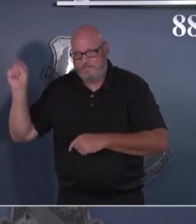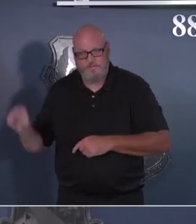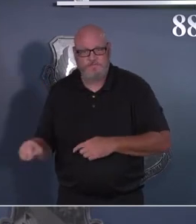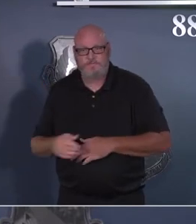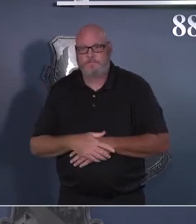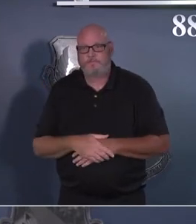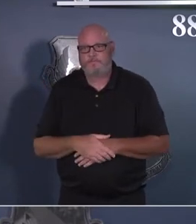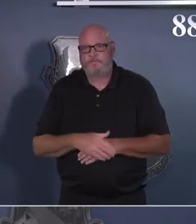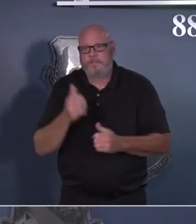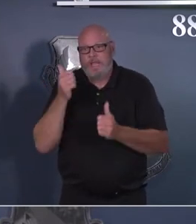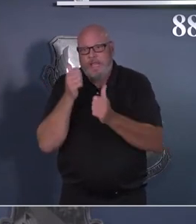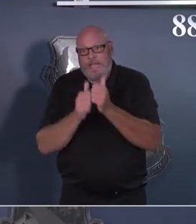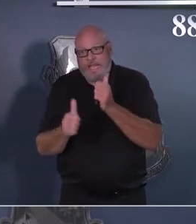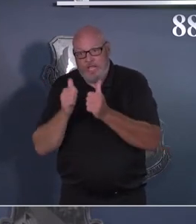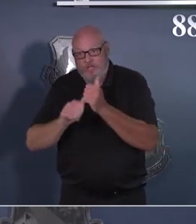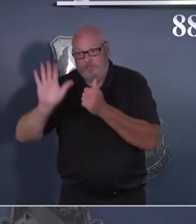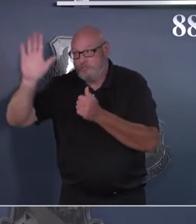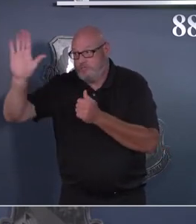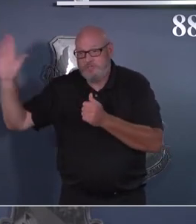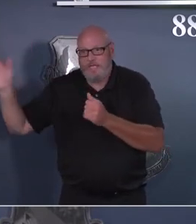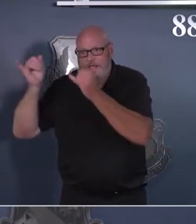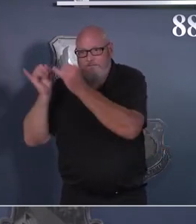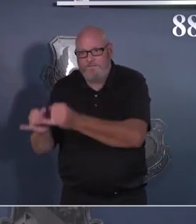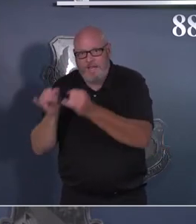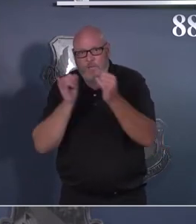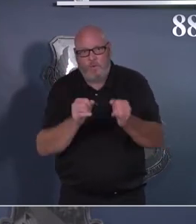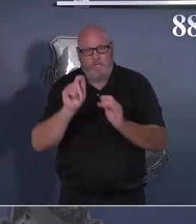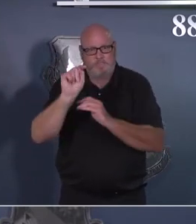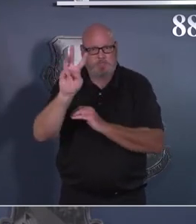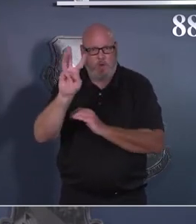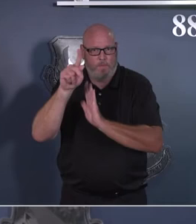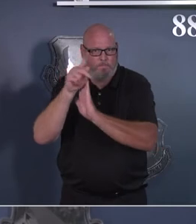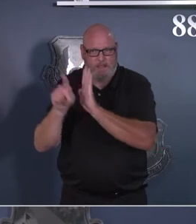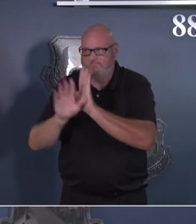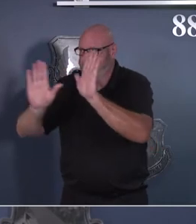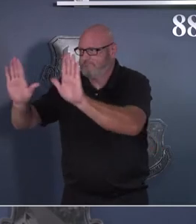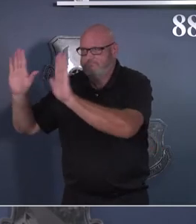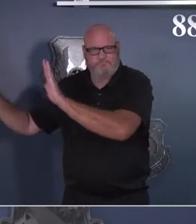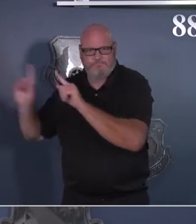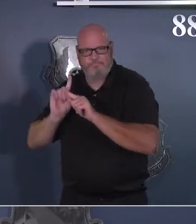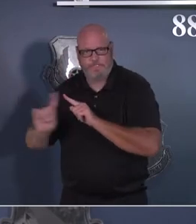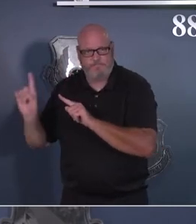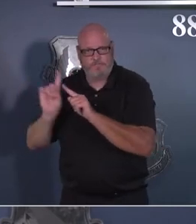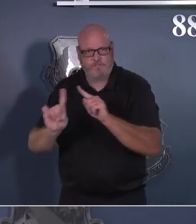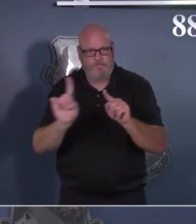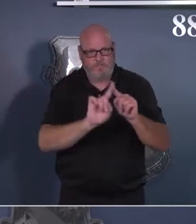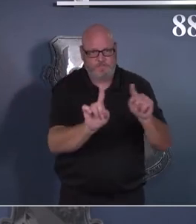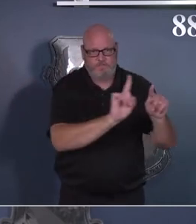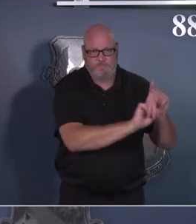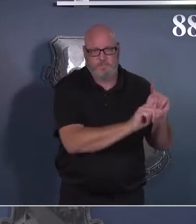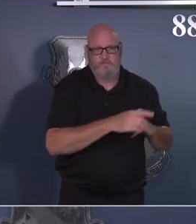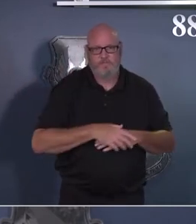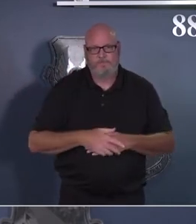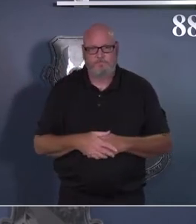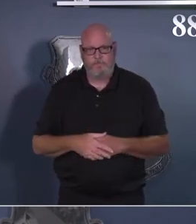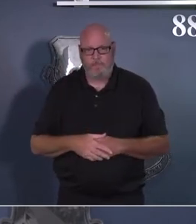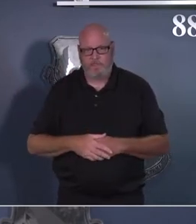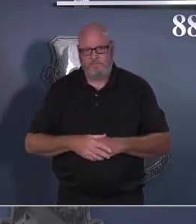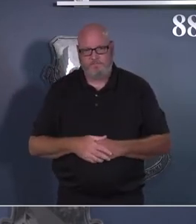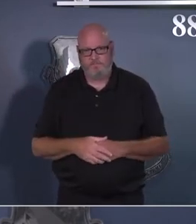unique telework policies. And so, that makes it